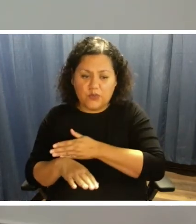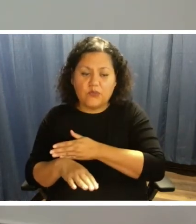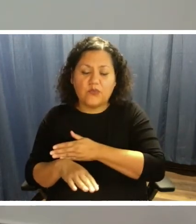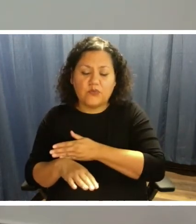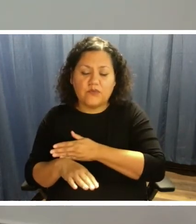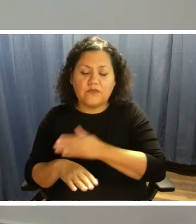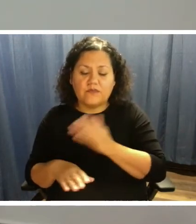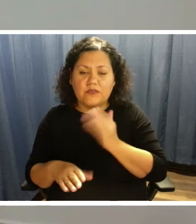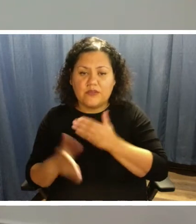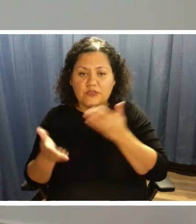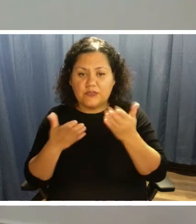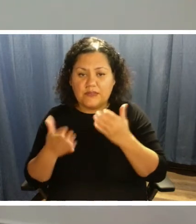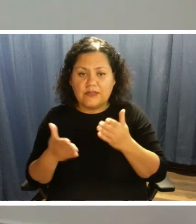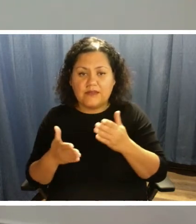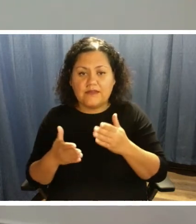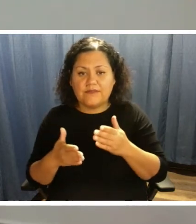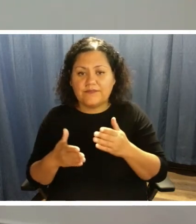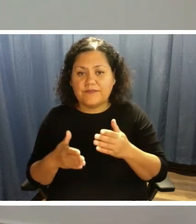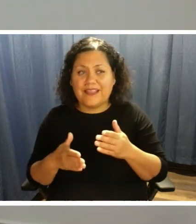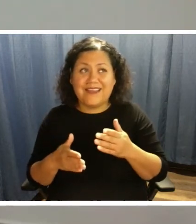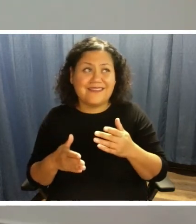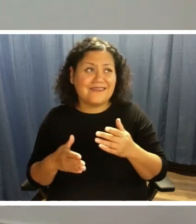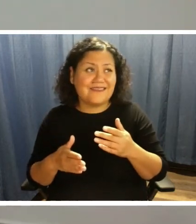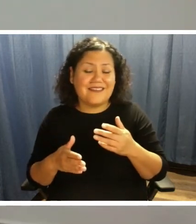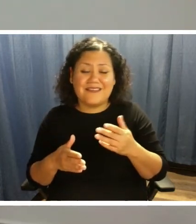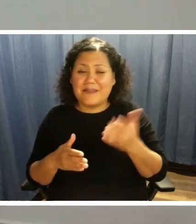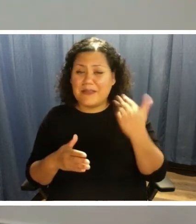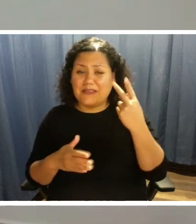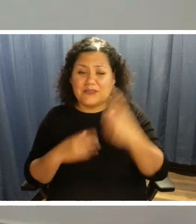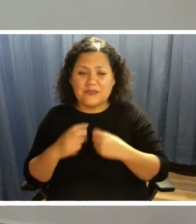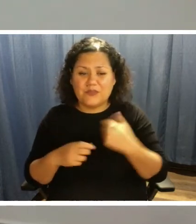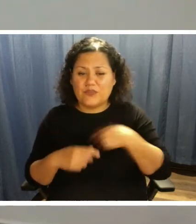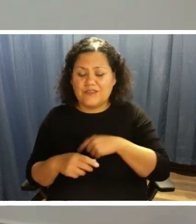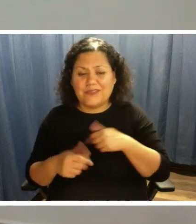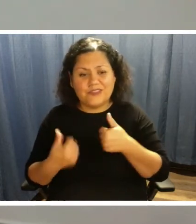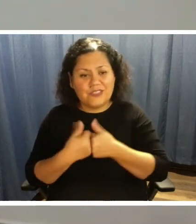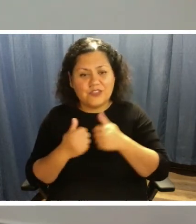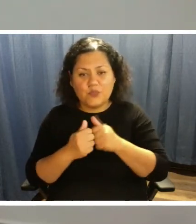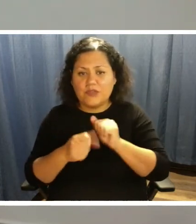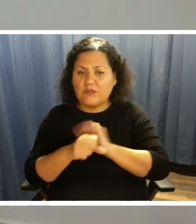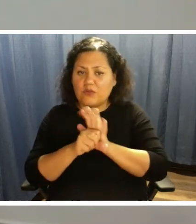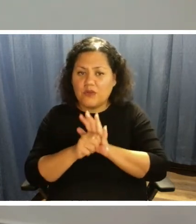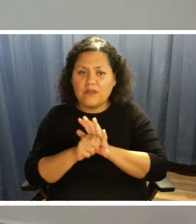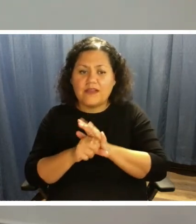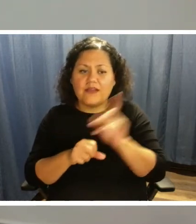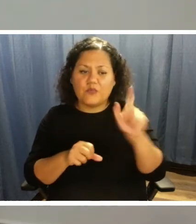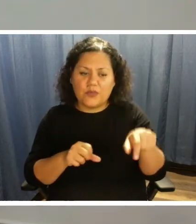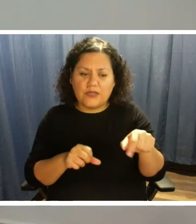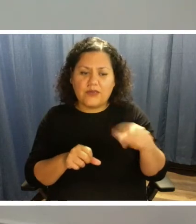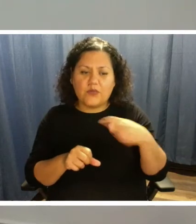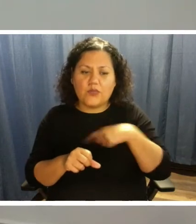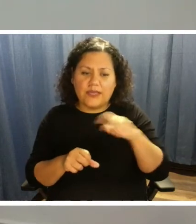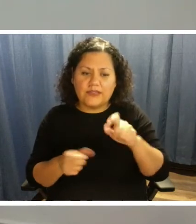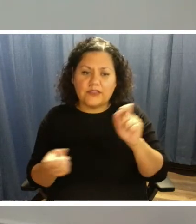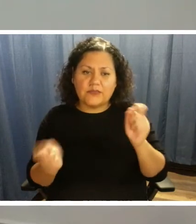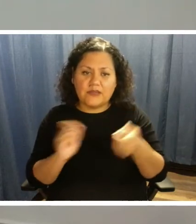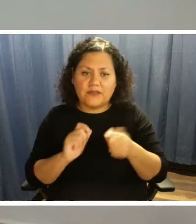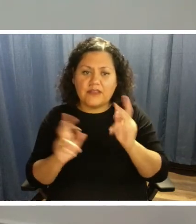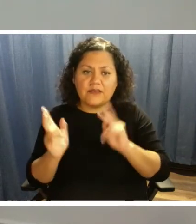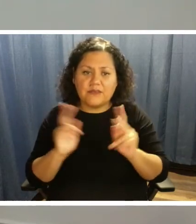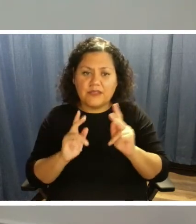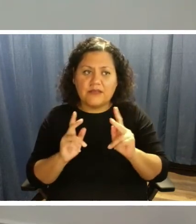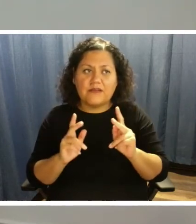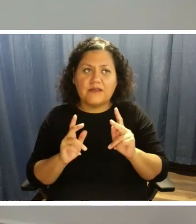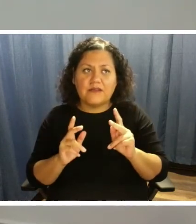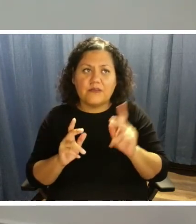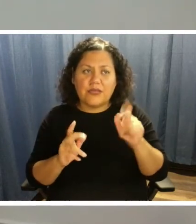all been challenged because of the COVID, because of having to modify the ability to get people where they need to go.